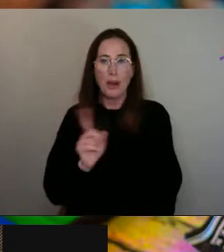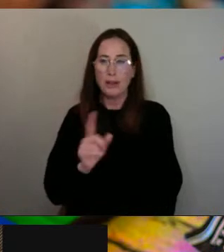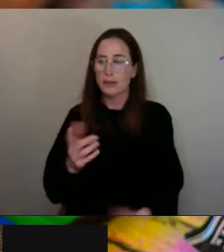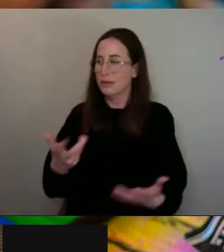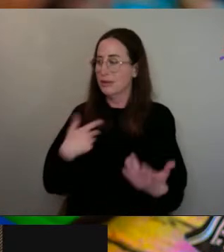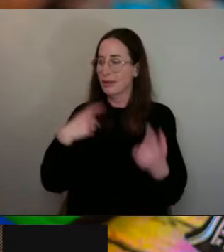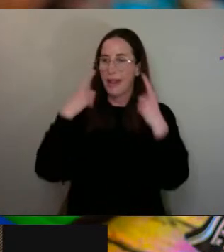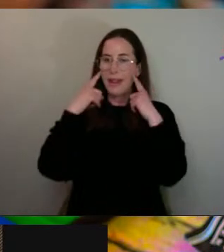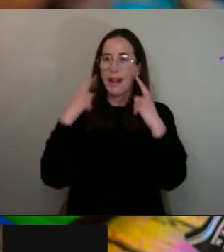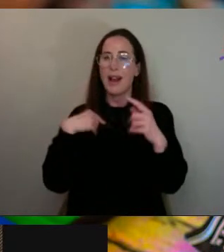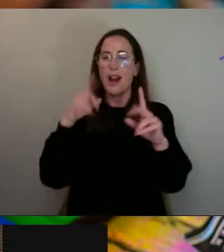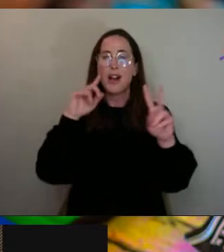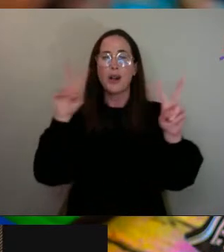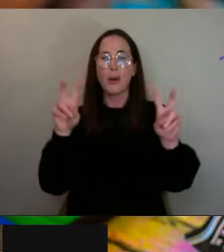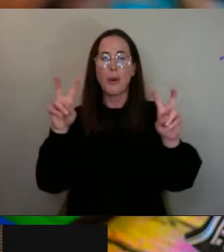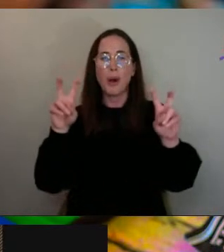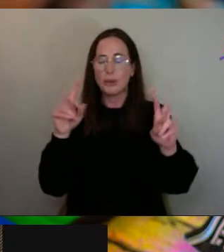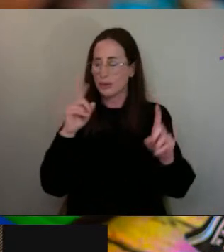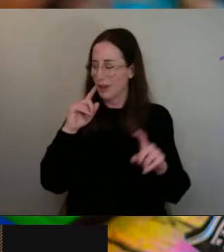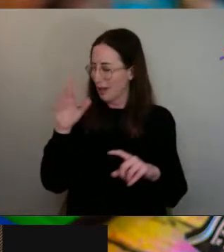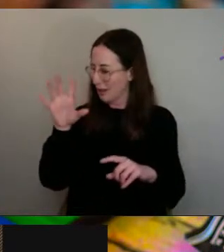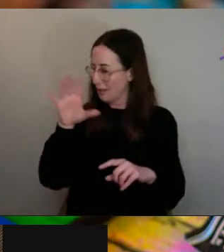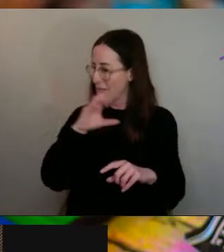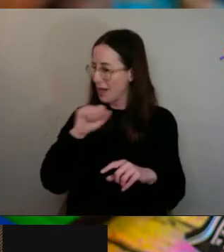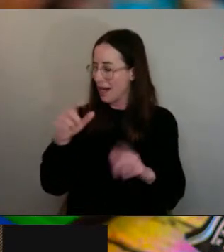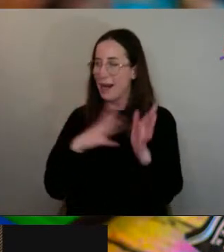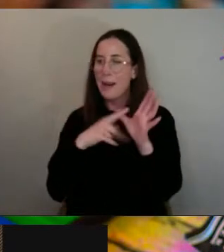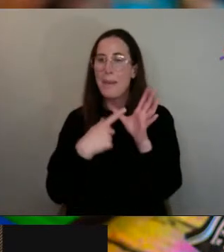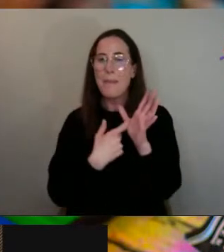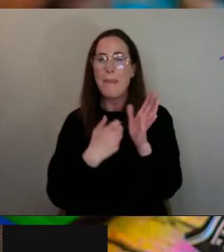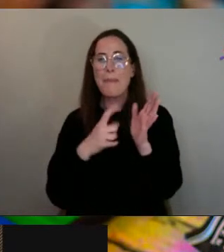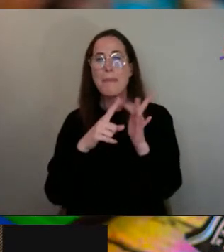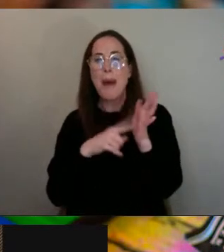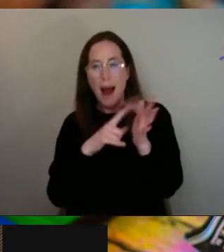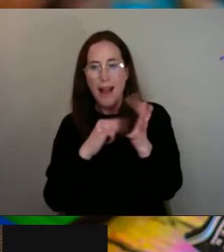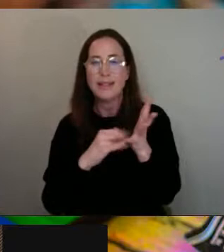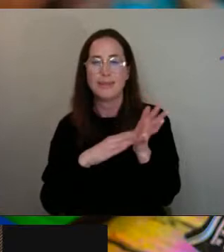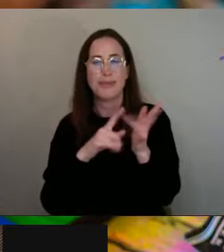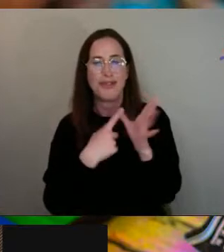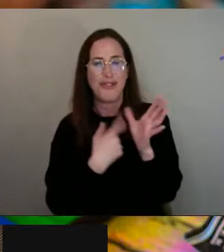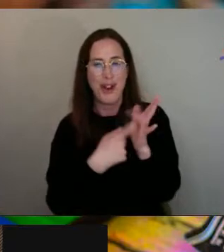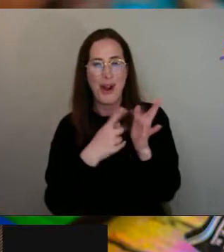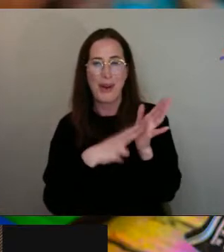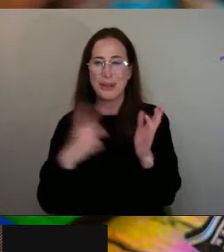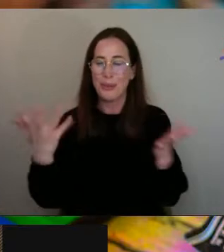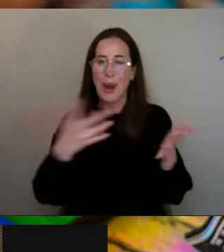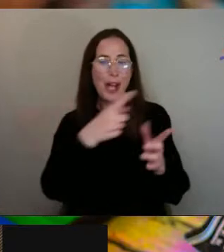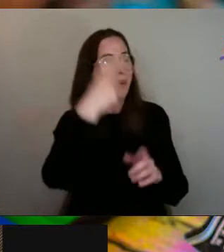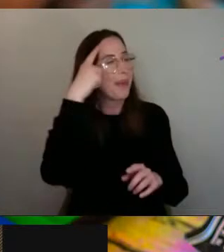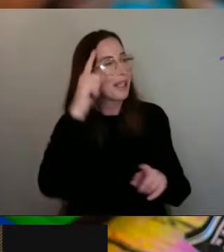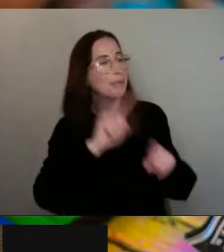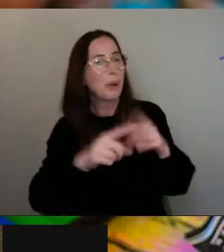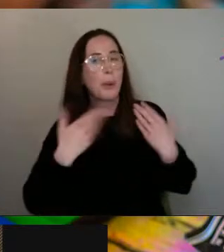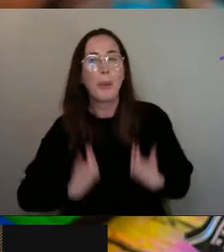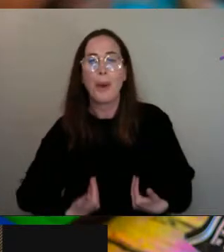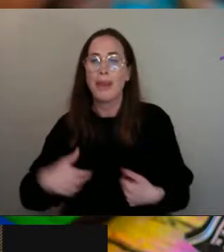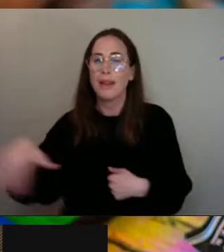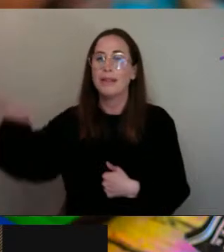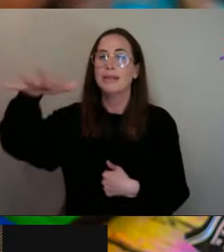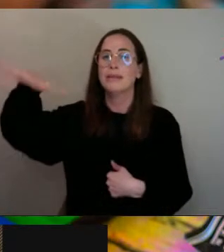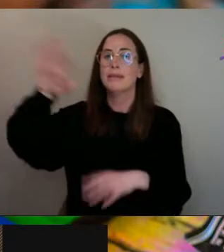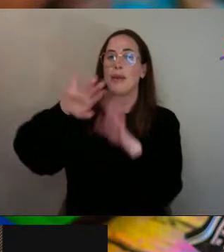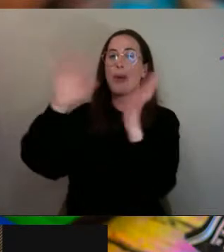I think I heard a quote once, I think it was by a man named Mars Moro, and he said, where do you think is the most wealthiest place in the world? And